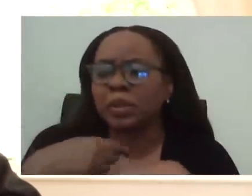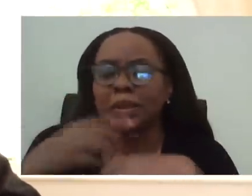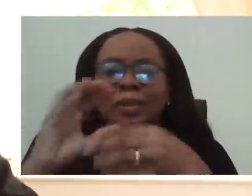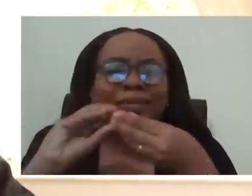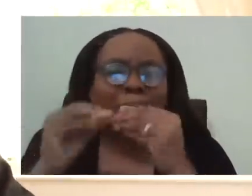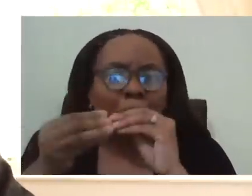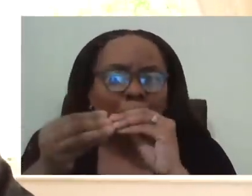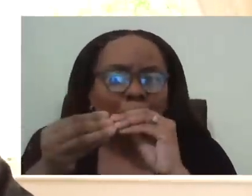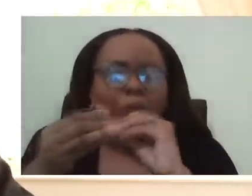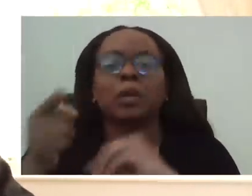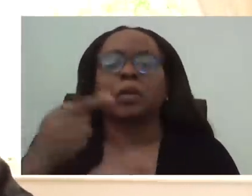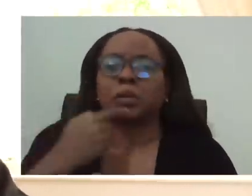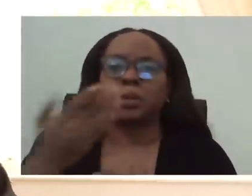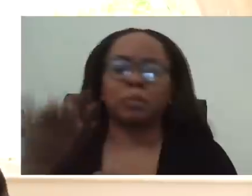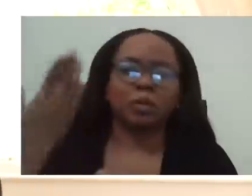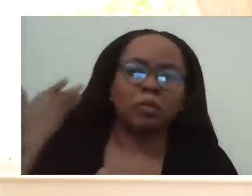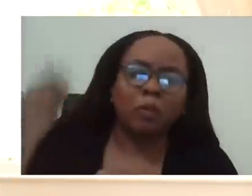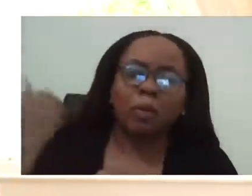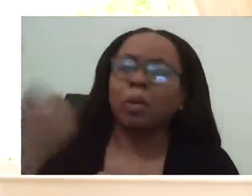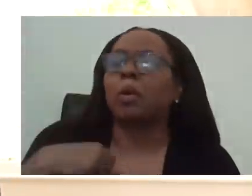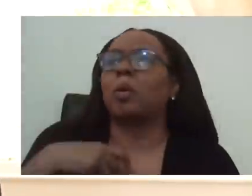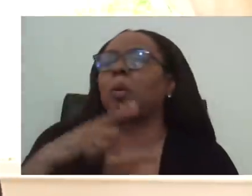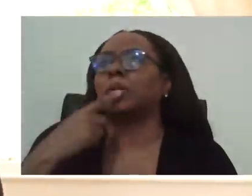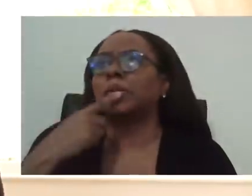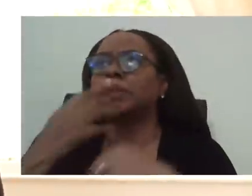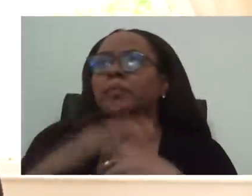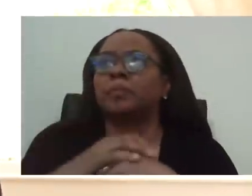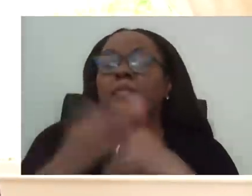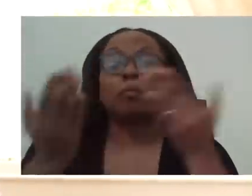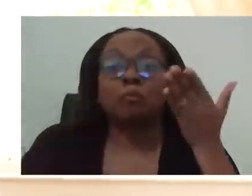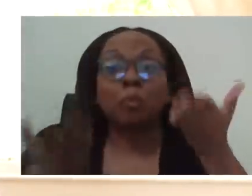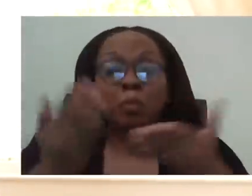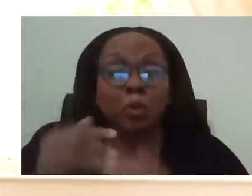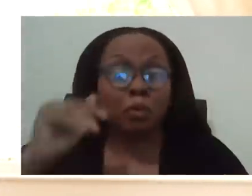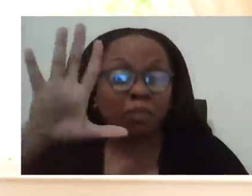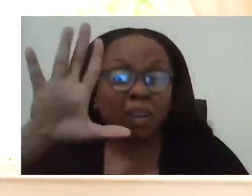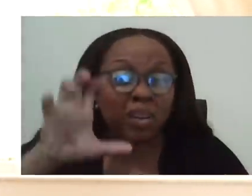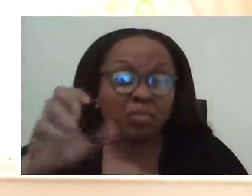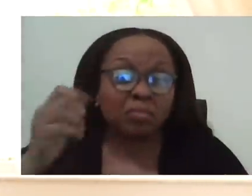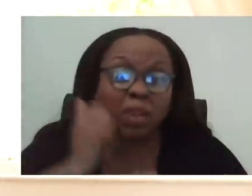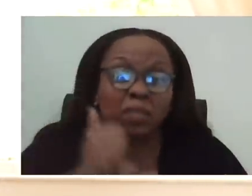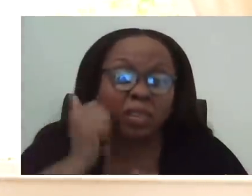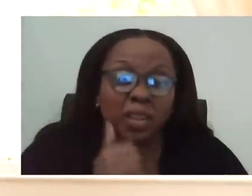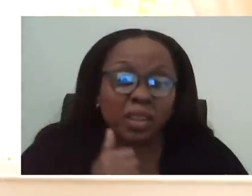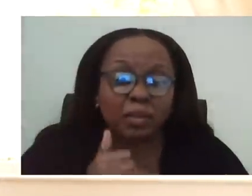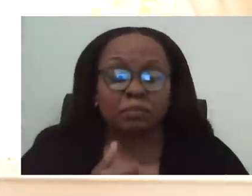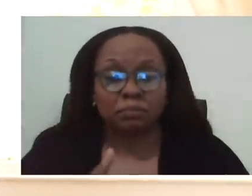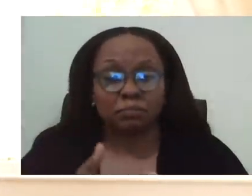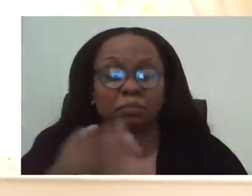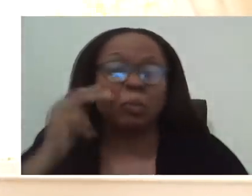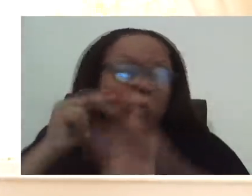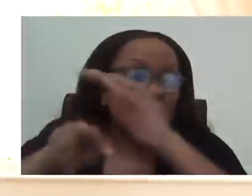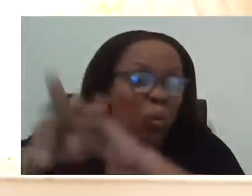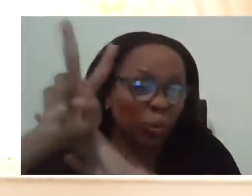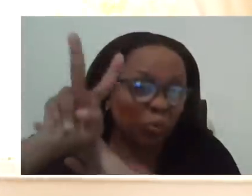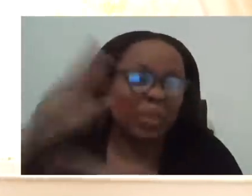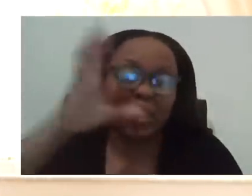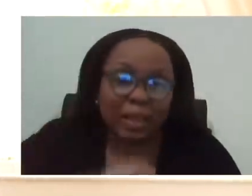500. Now you are saying we are we were underestimating.